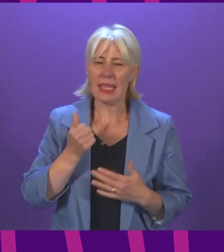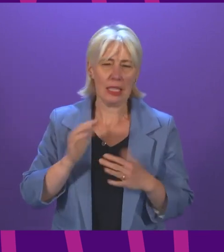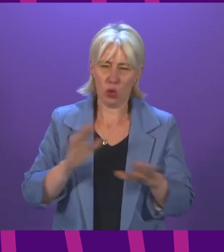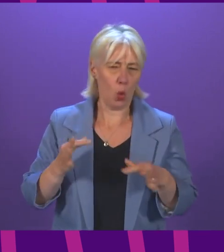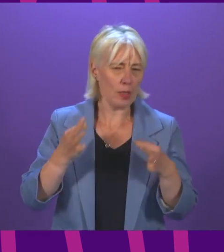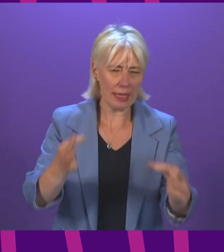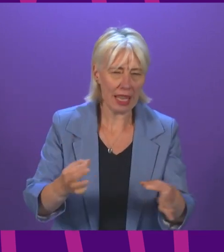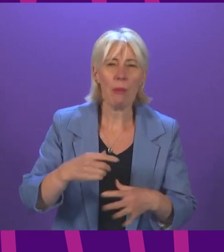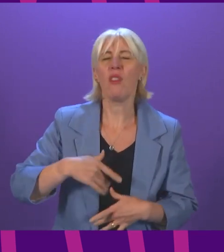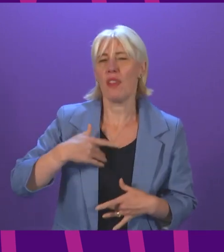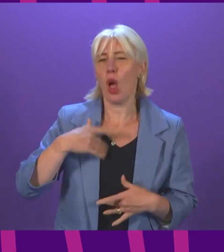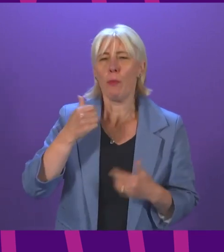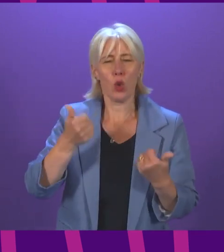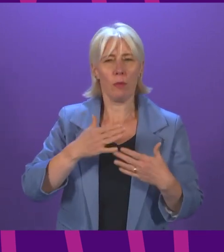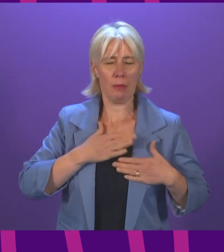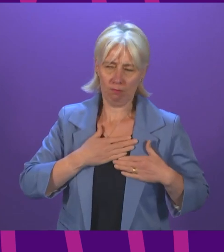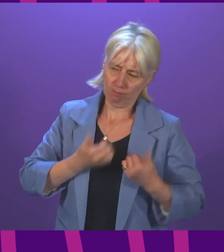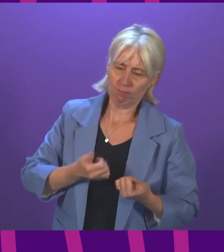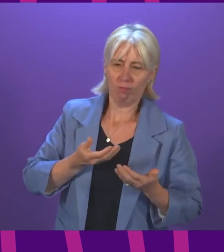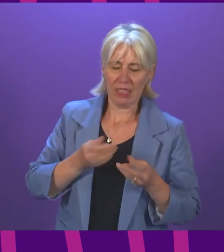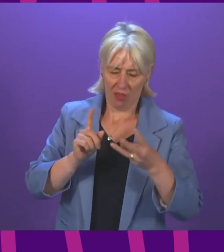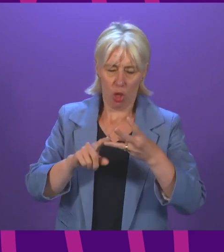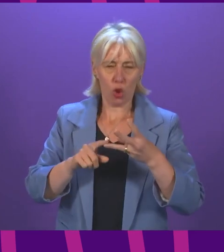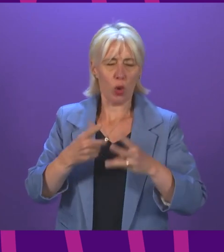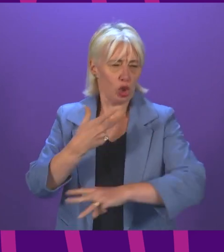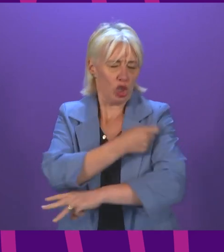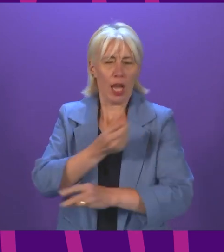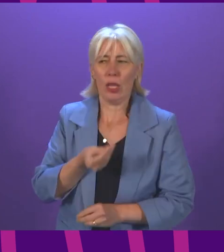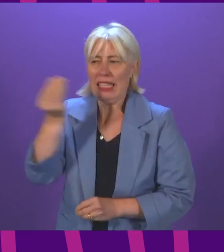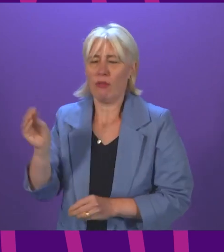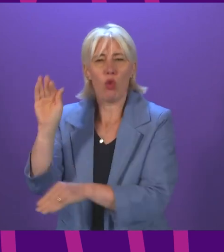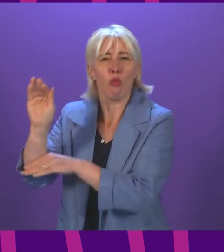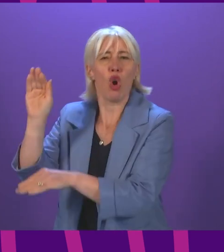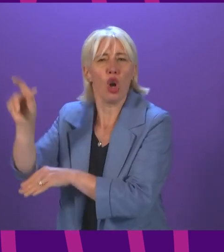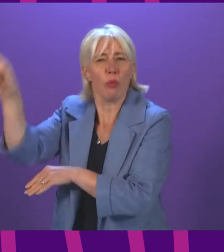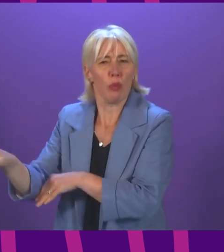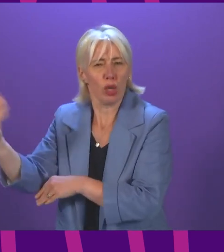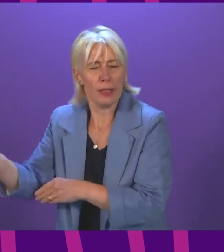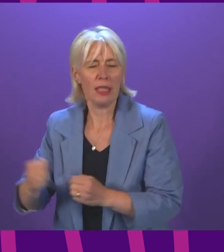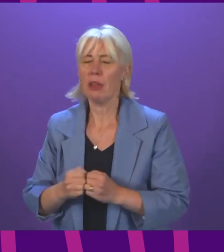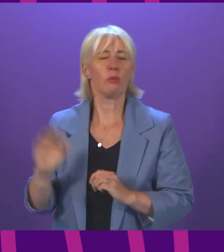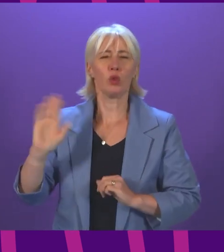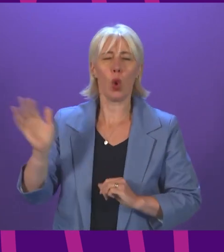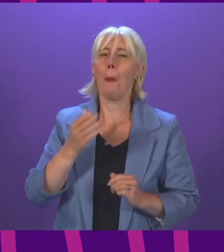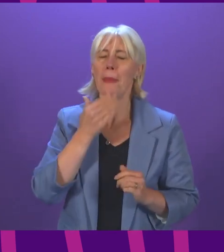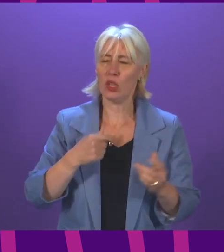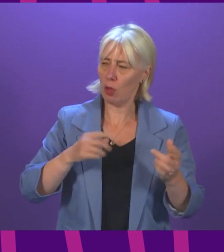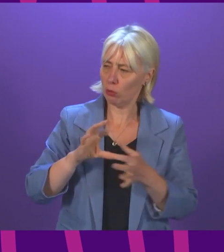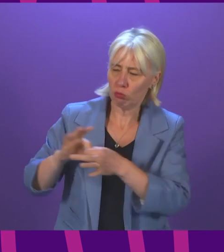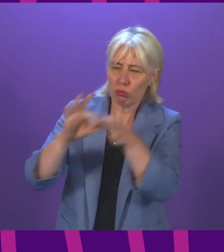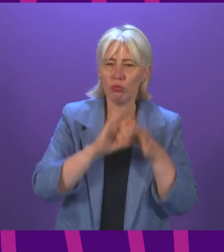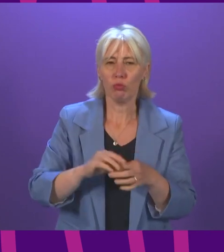on their behalf, but to give them some sort of assurance, we are working with international partners and also working with the UK government, Welsh government